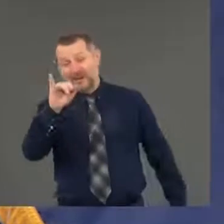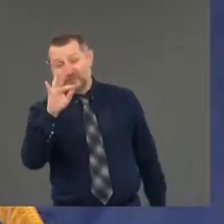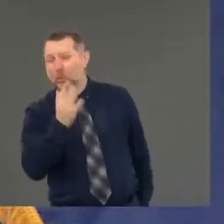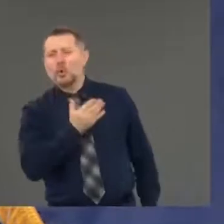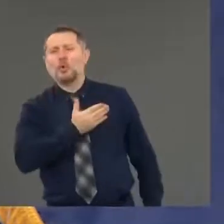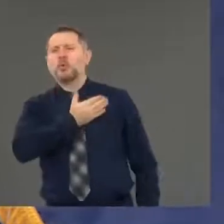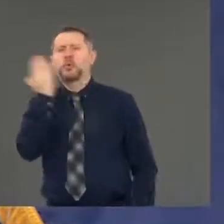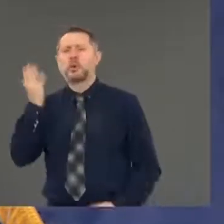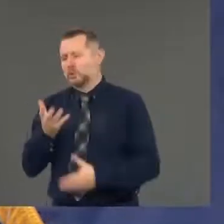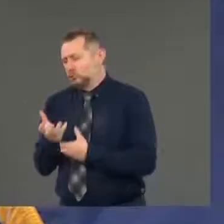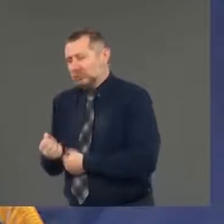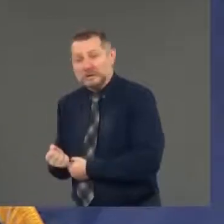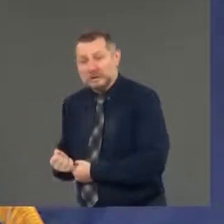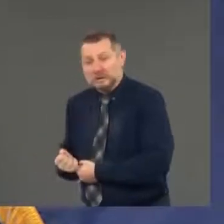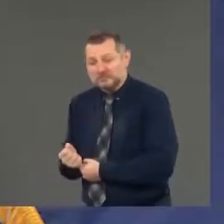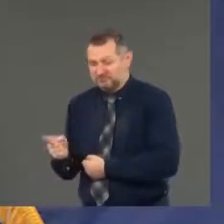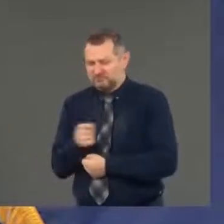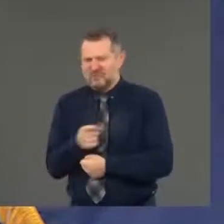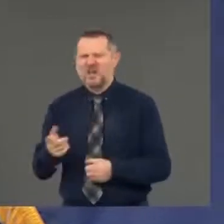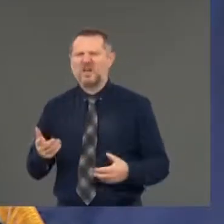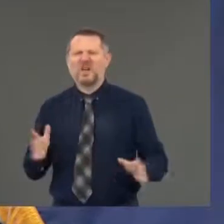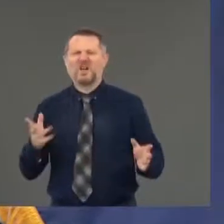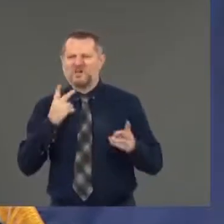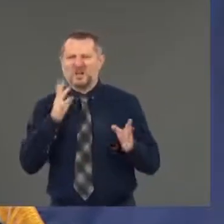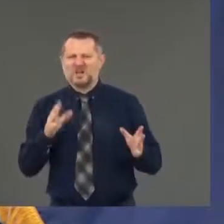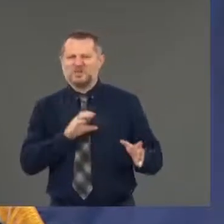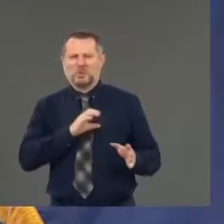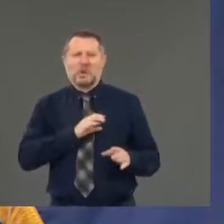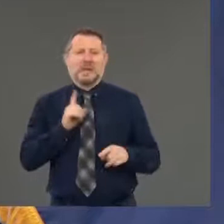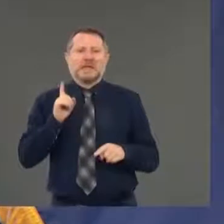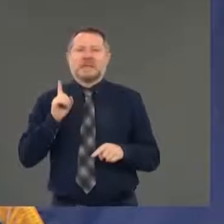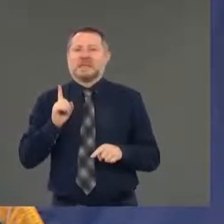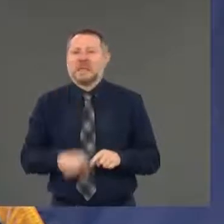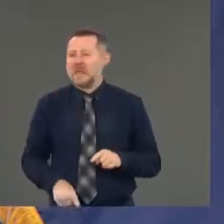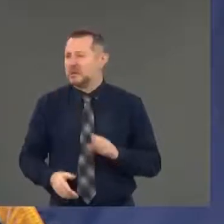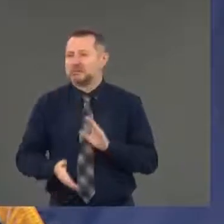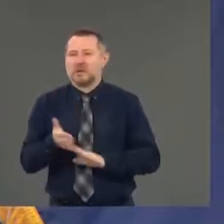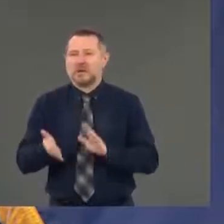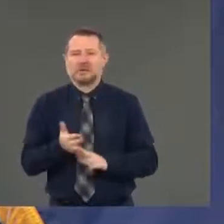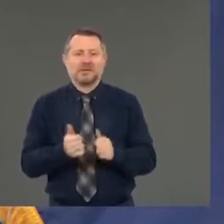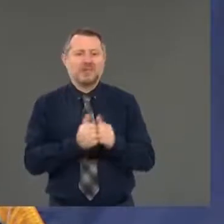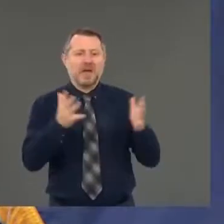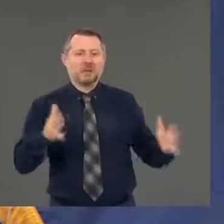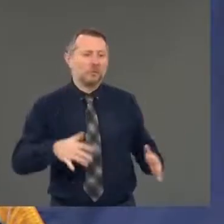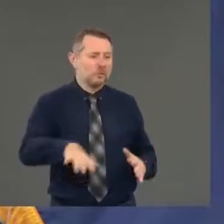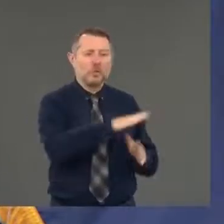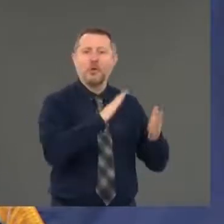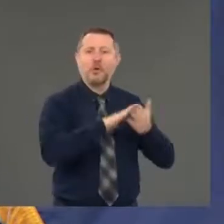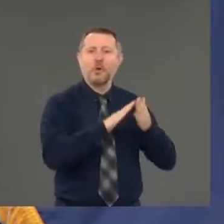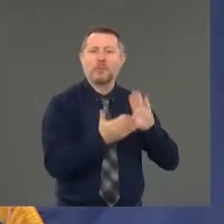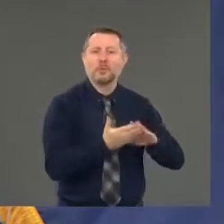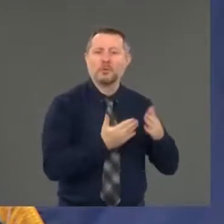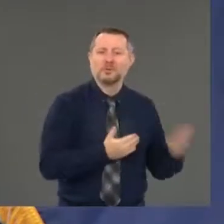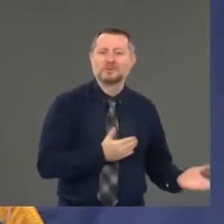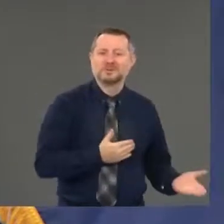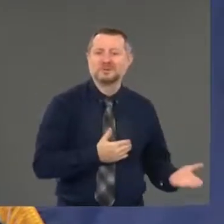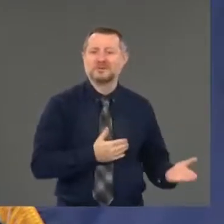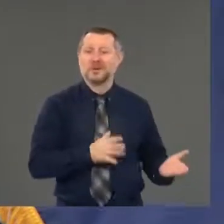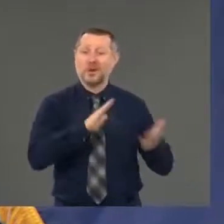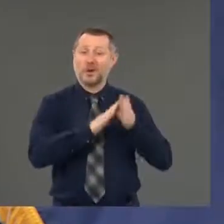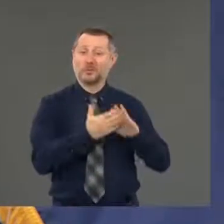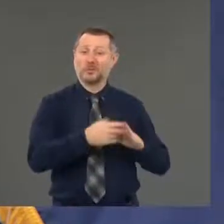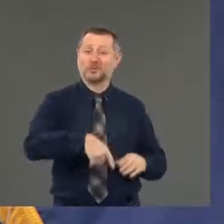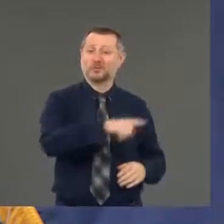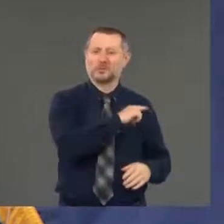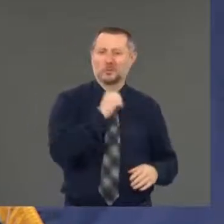doesn't work. There is no police department that's going to work without the trust of the community. And the community is not going to pay for a police department it